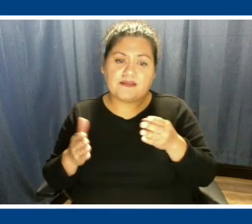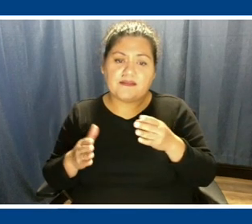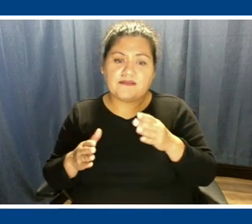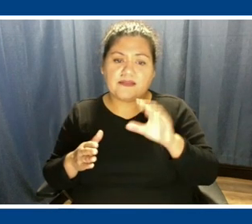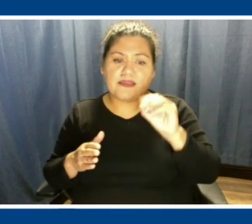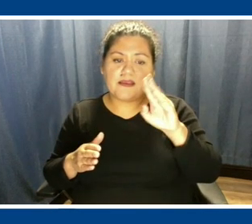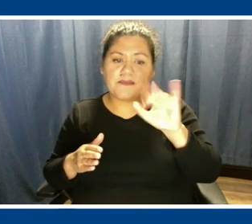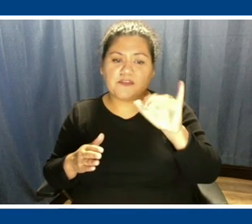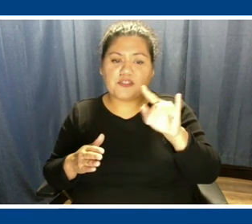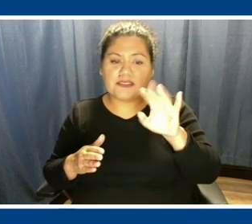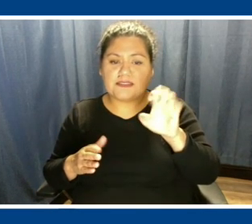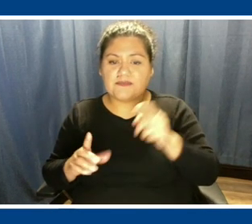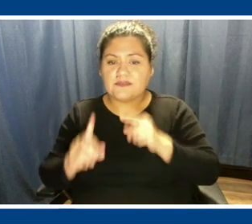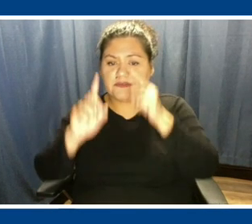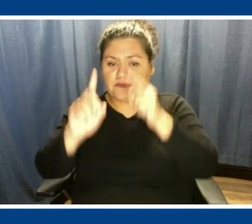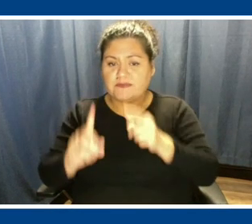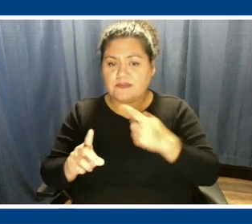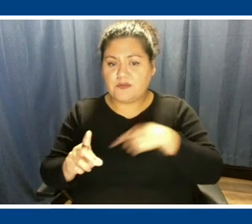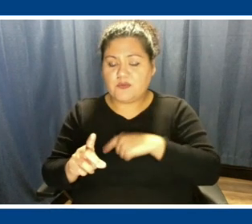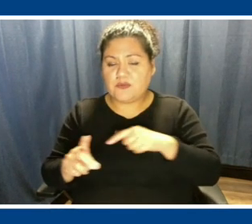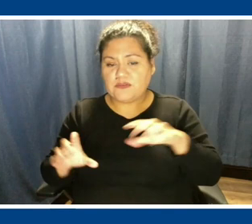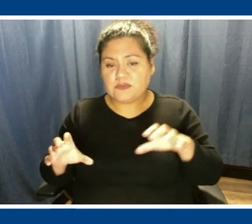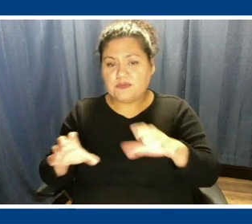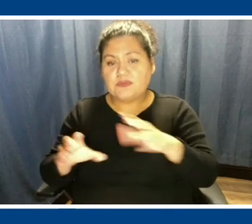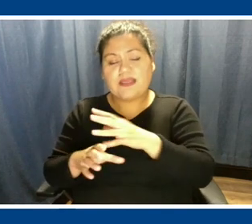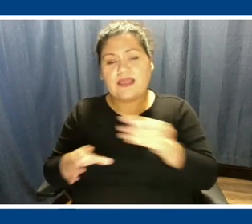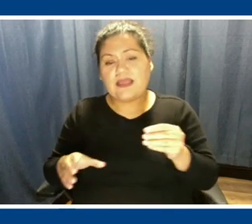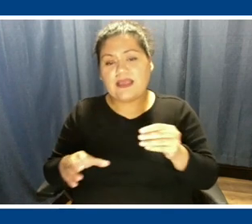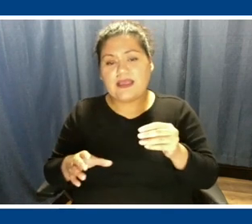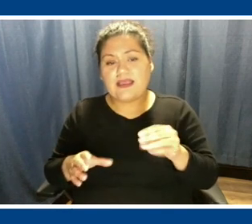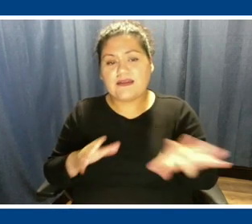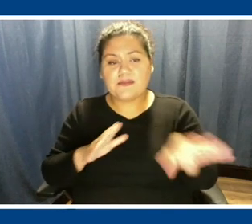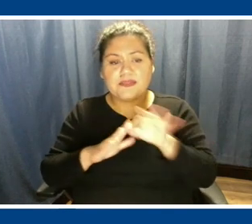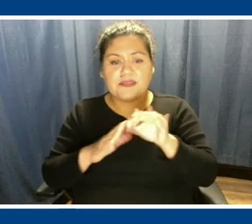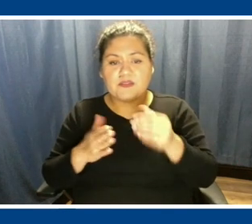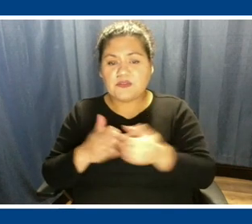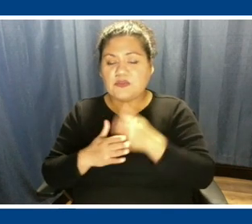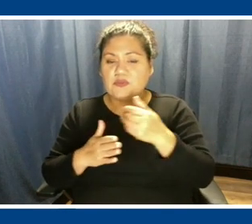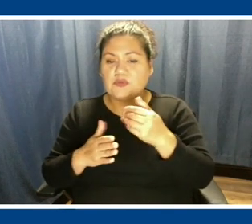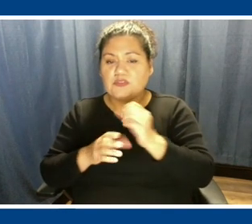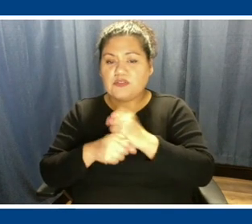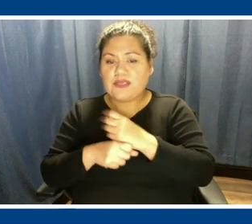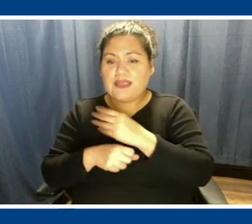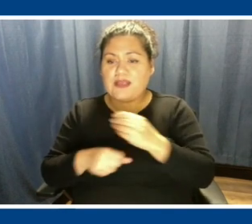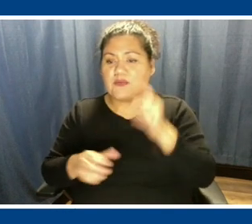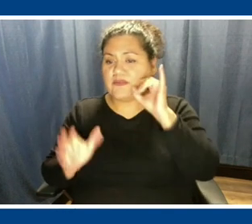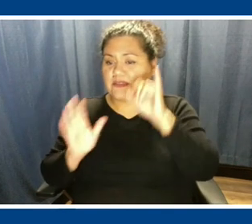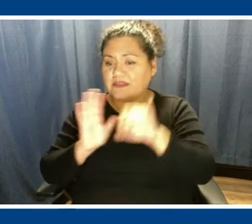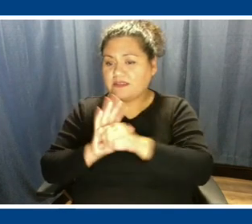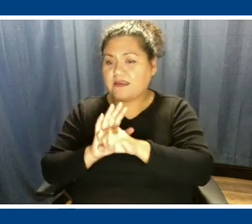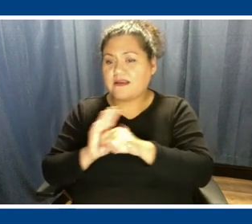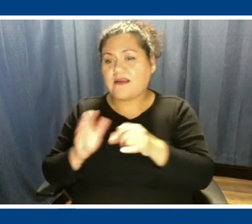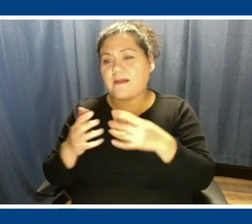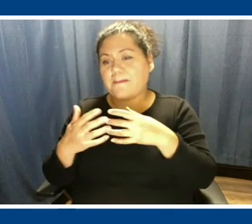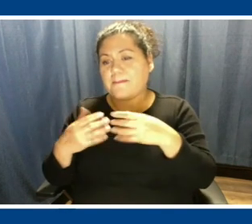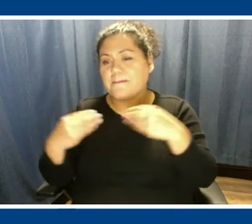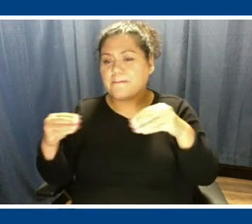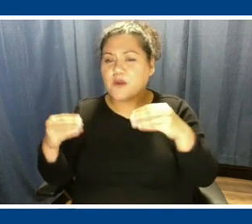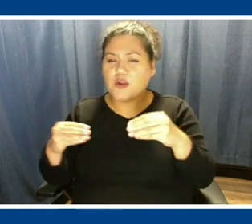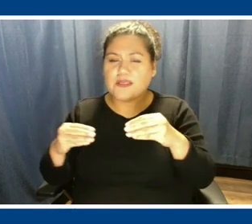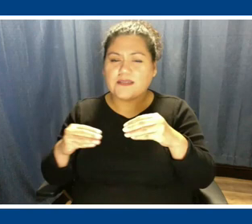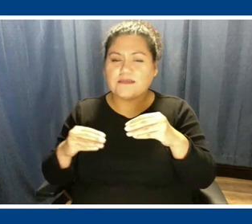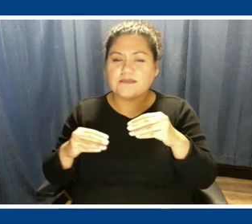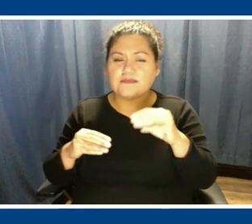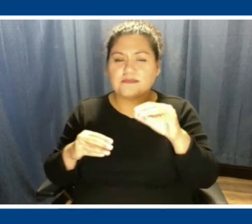accomplish coming forward and selecting new generation. We've identified market scenarios or market conditions is what those are.